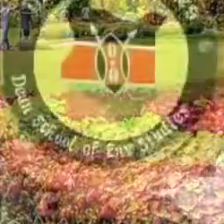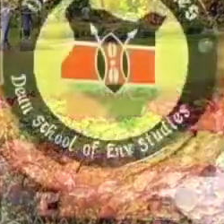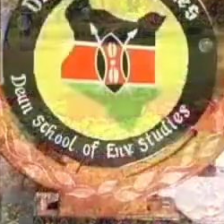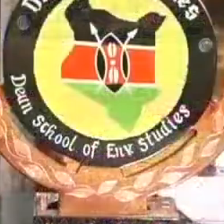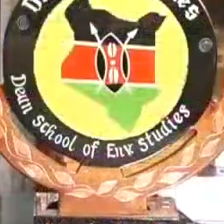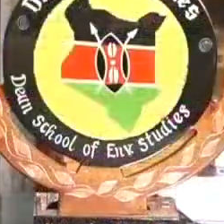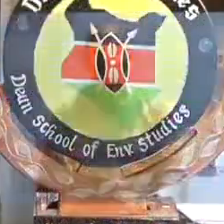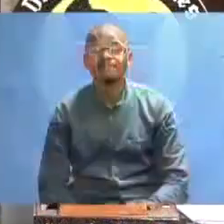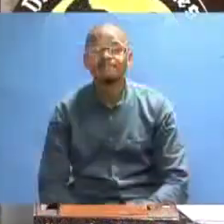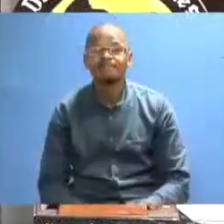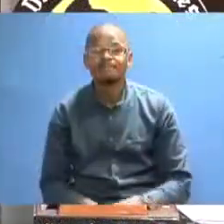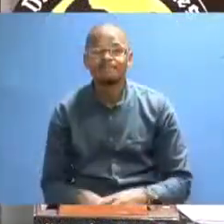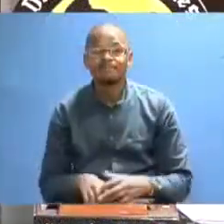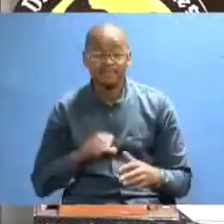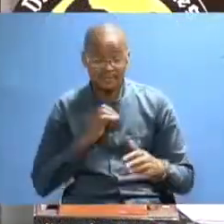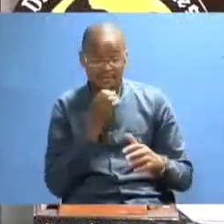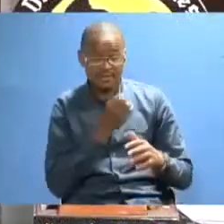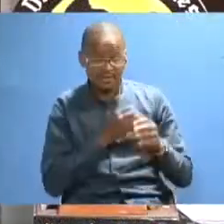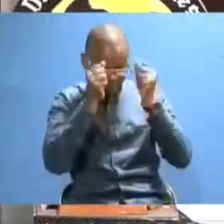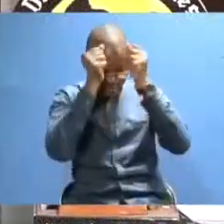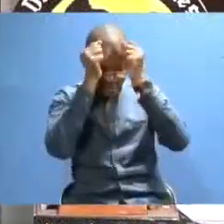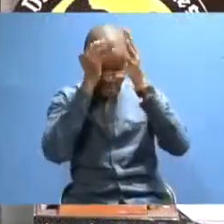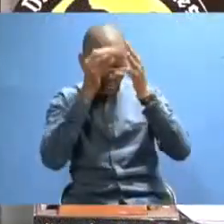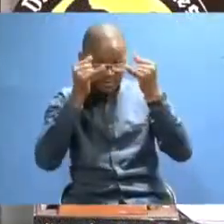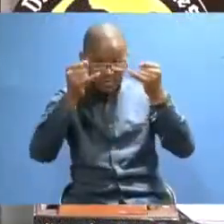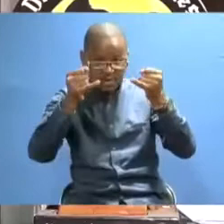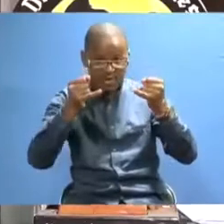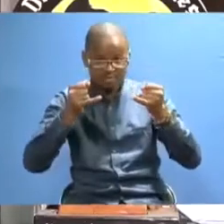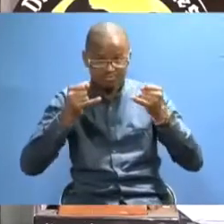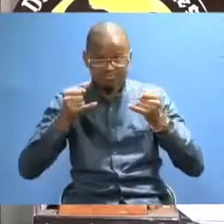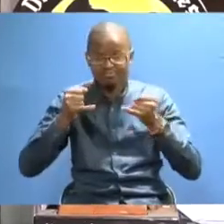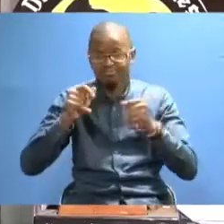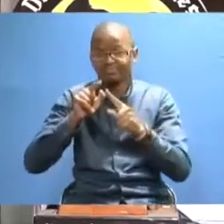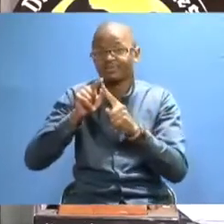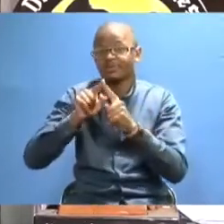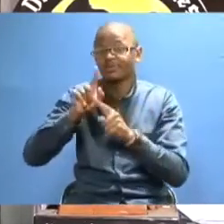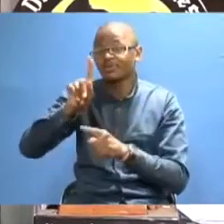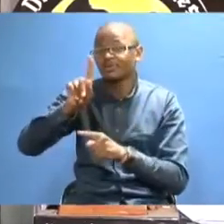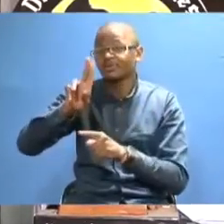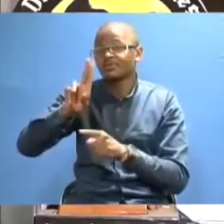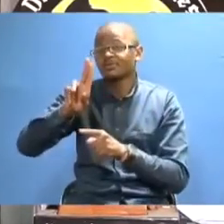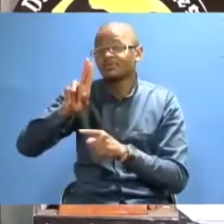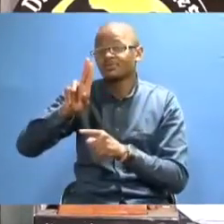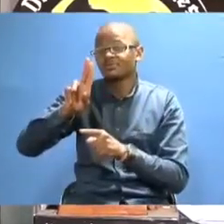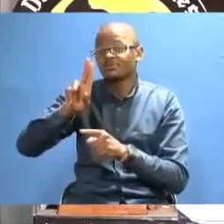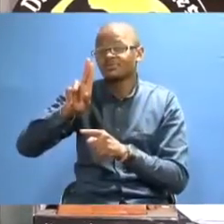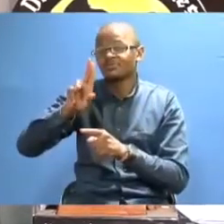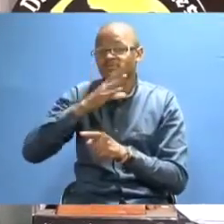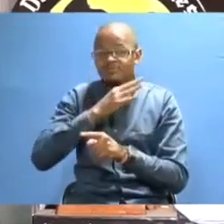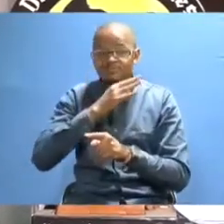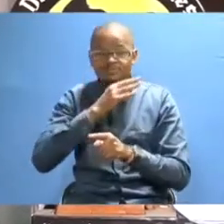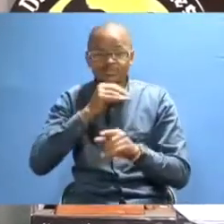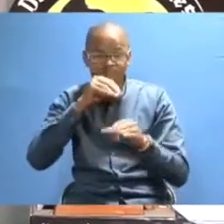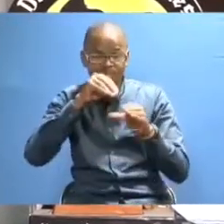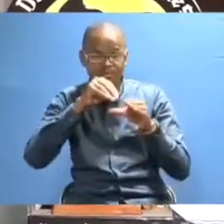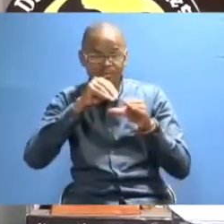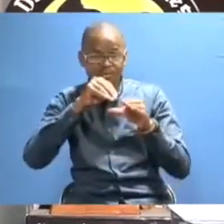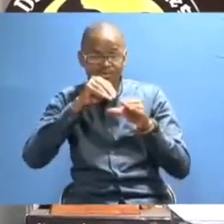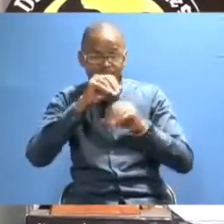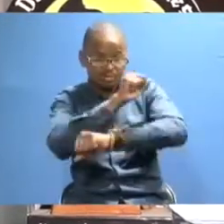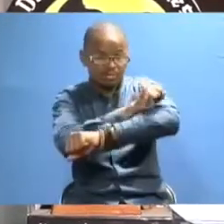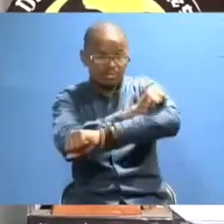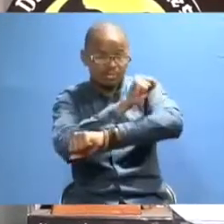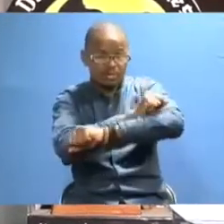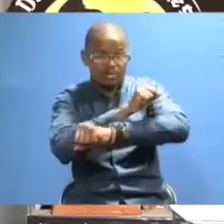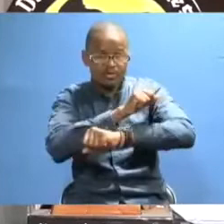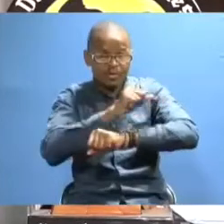So our esteemed students invited to Kenyatta University and admitted to Kenyatta University and into the School